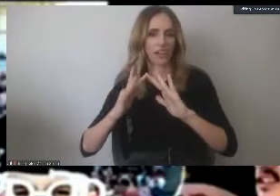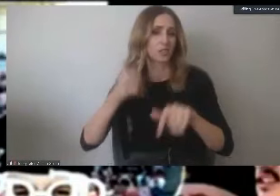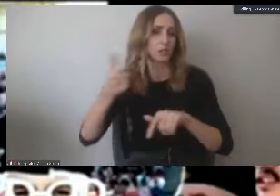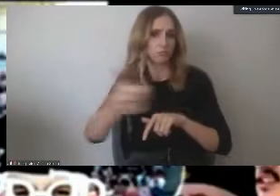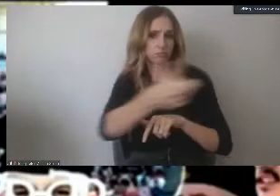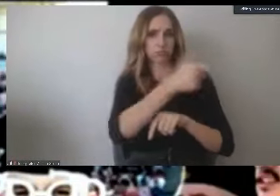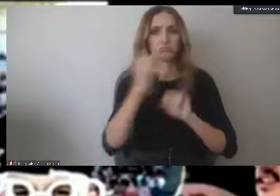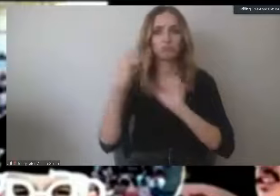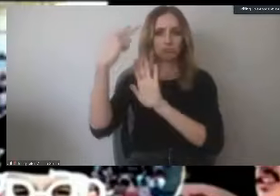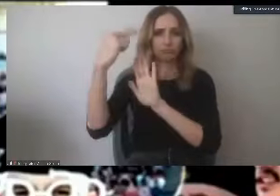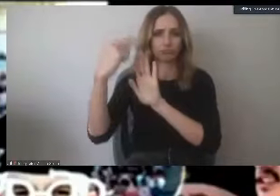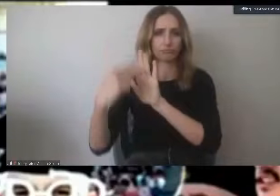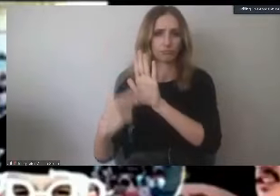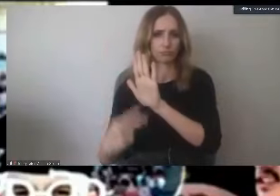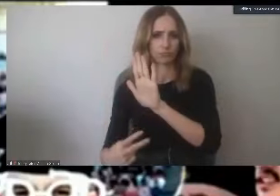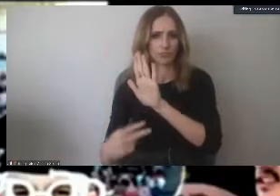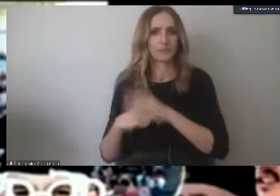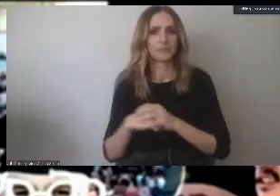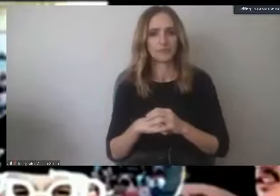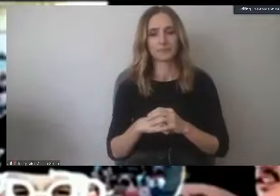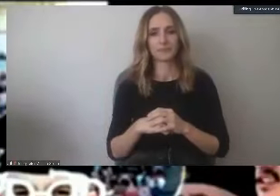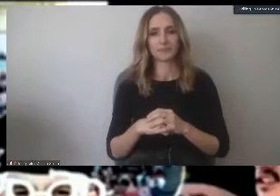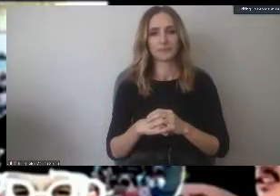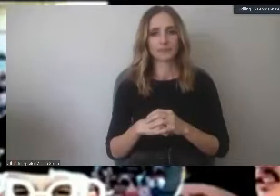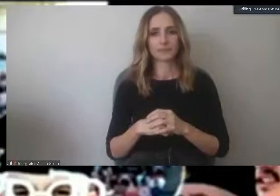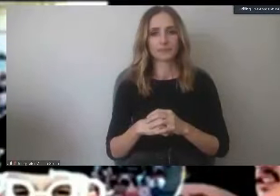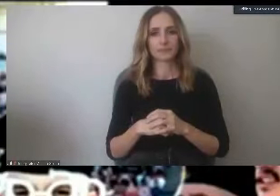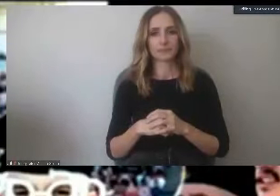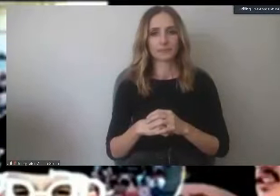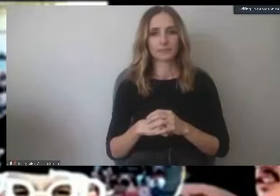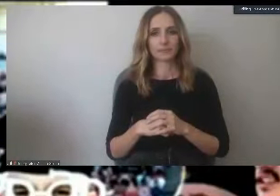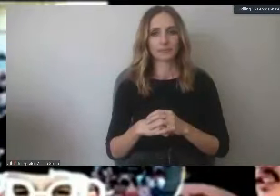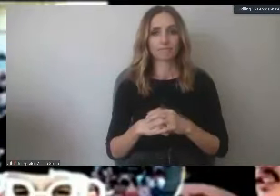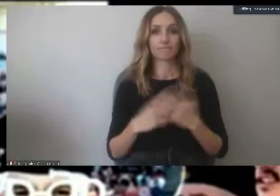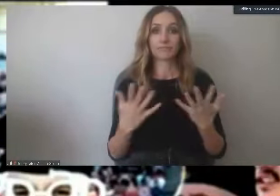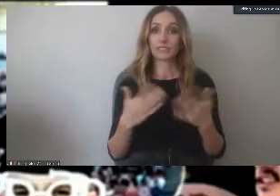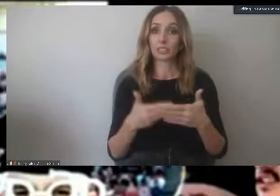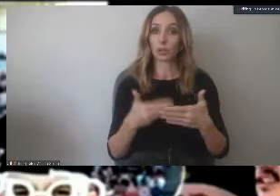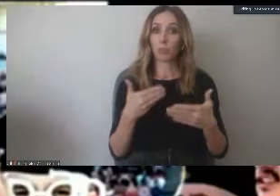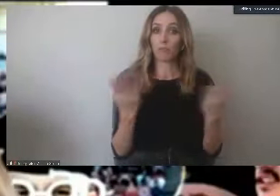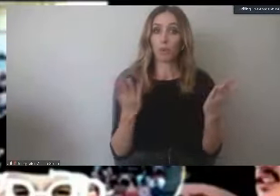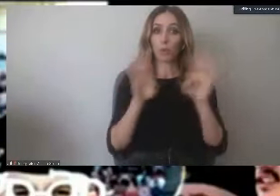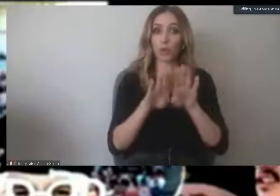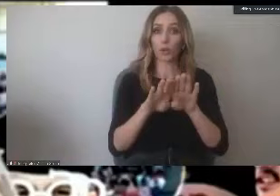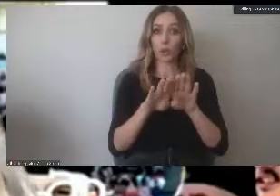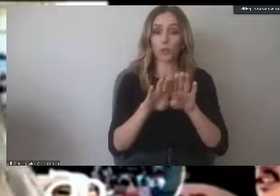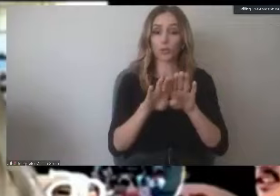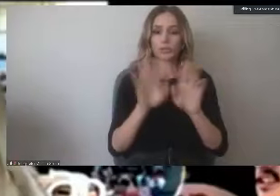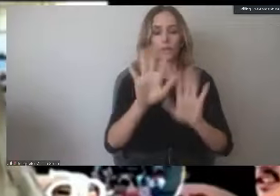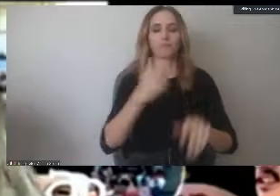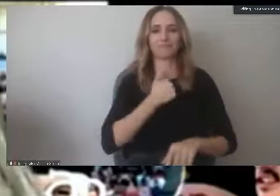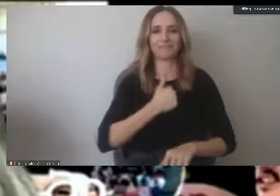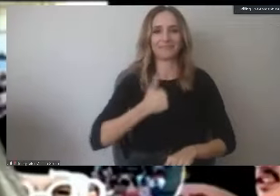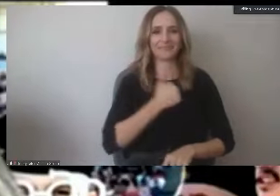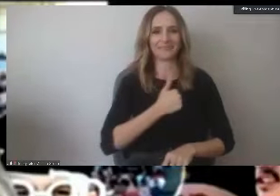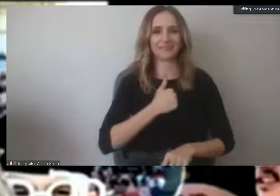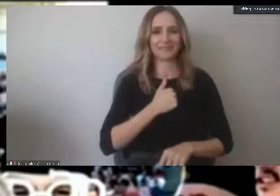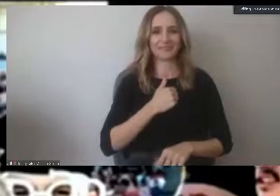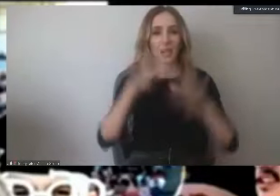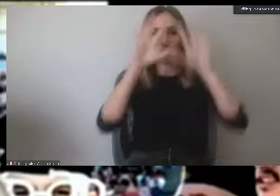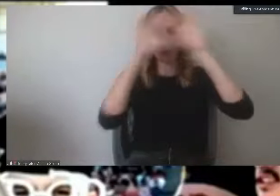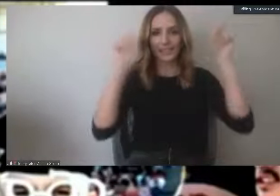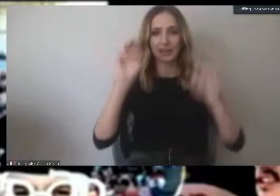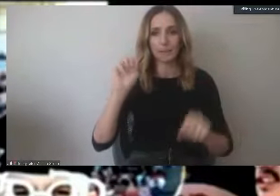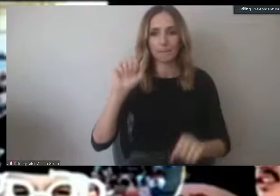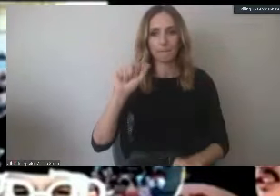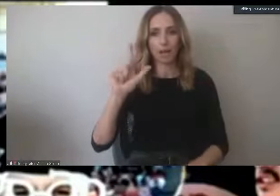to be able to have an answer for those, too. Before I close, Dr., I mean, sorry, President Malauulu,